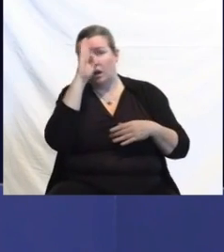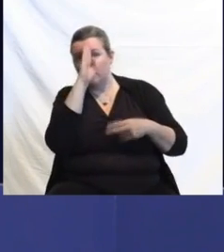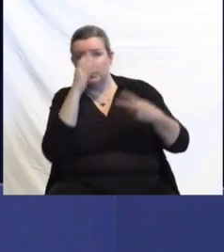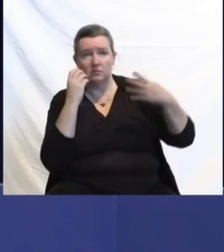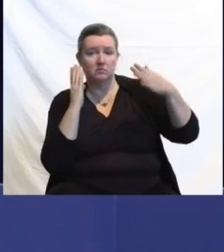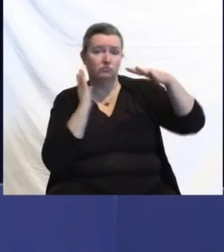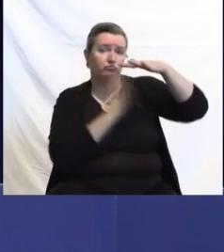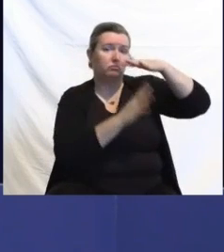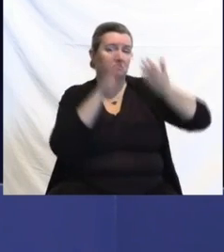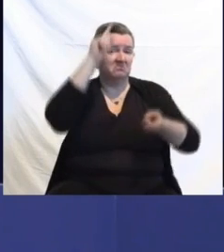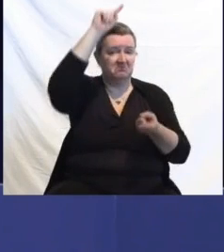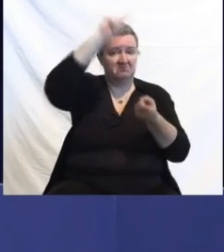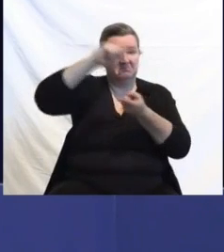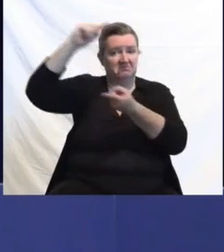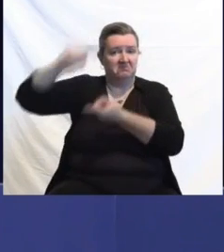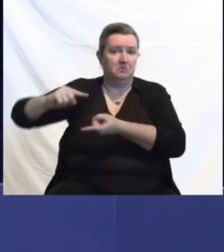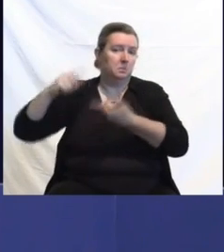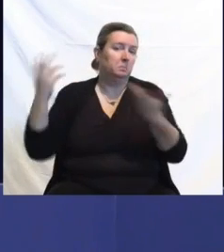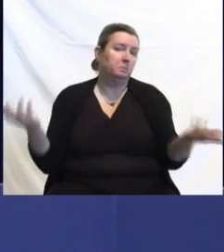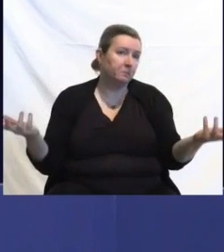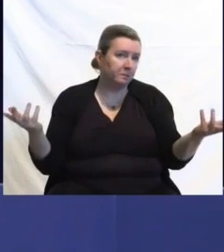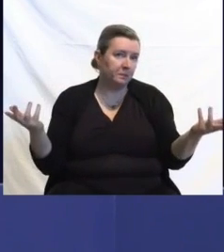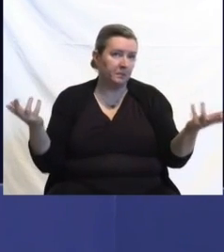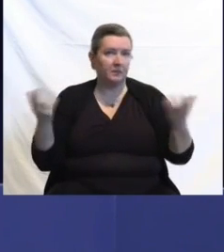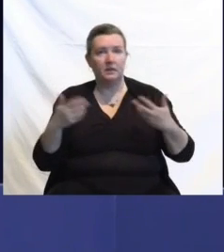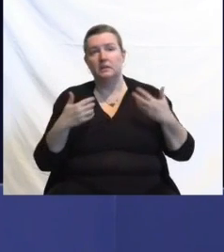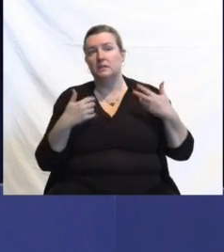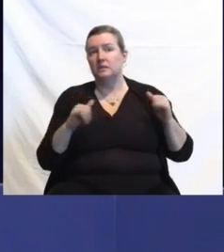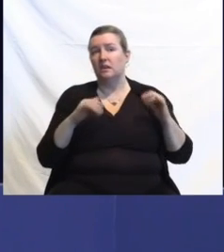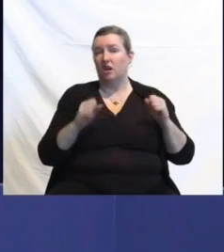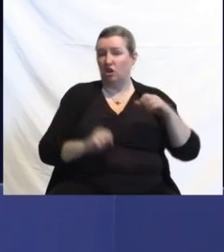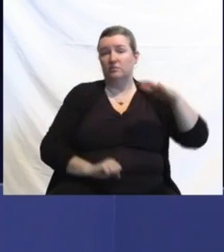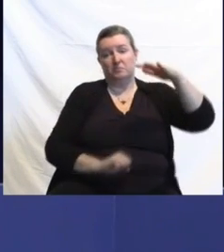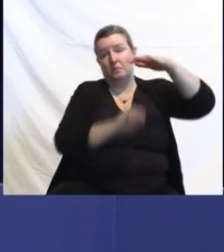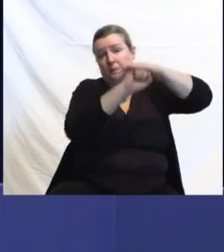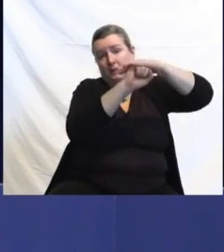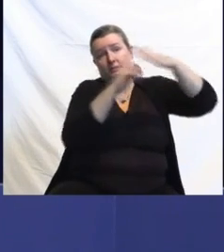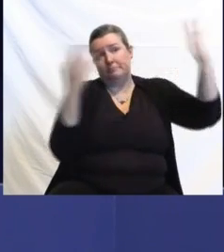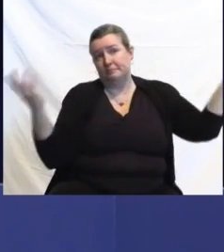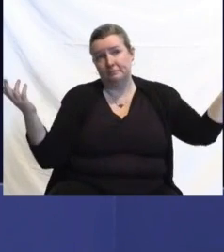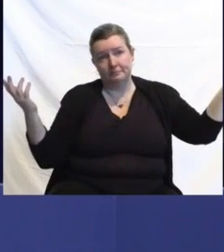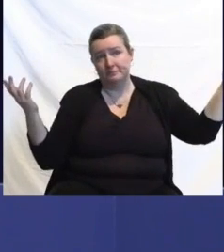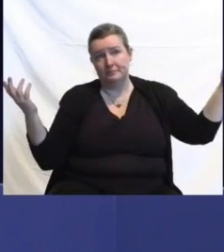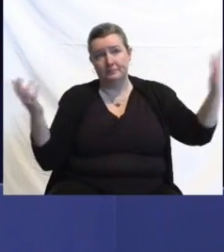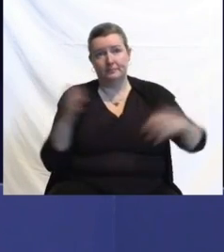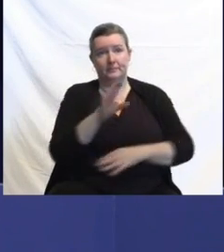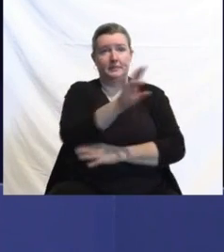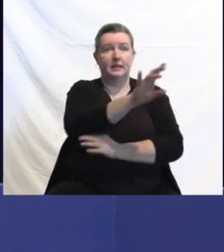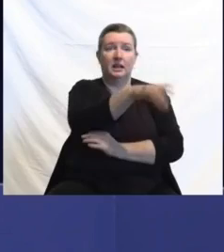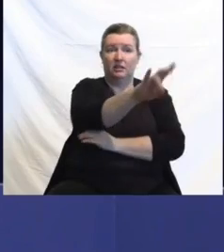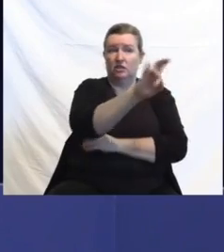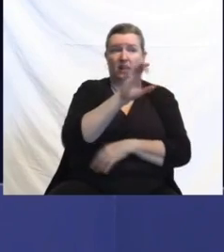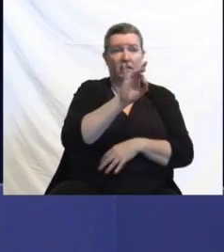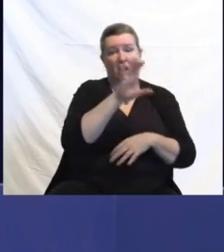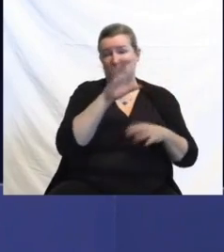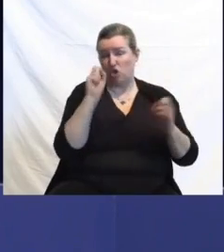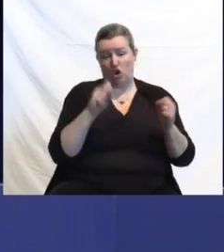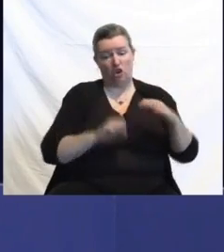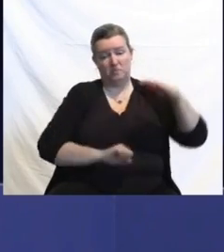But it could still reach, we have about 800 now, it could still reach 2,000 or more